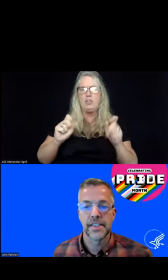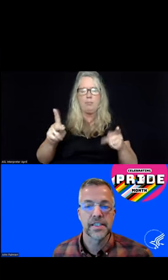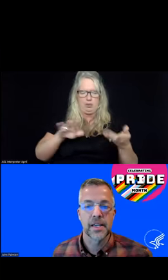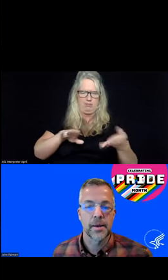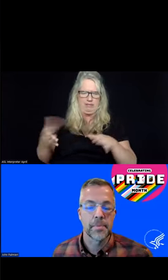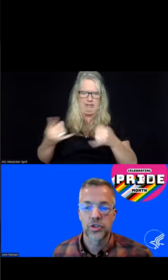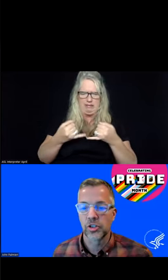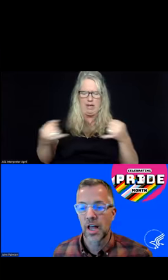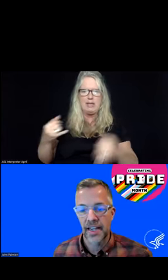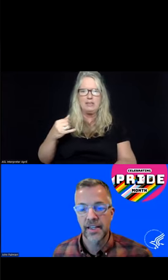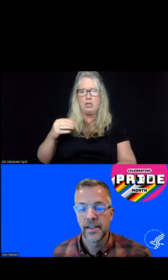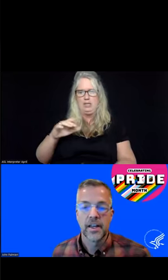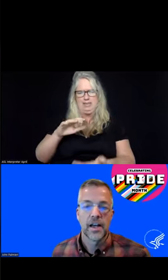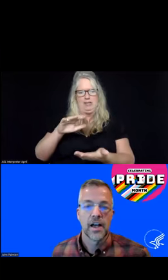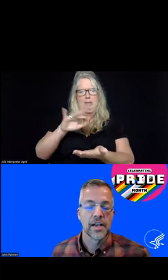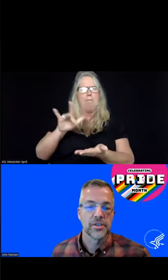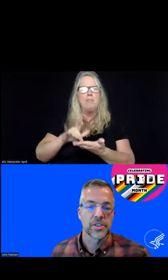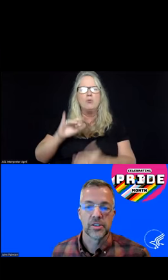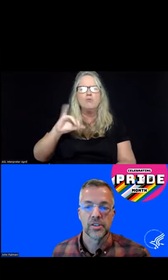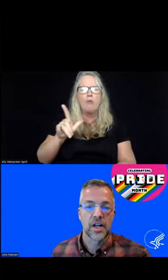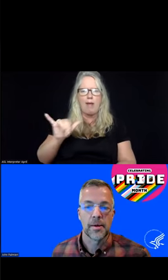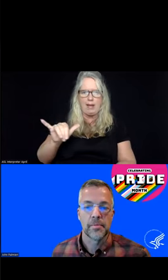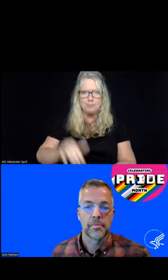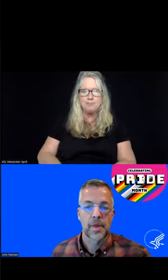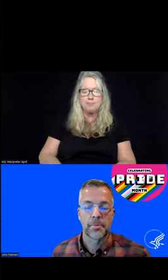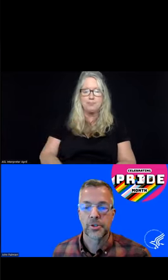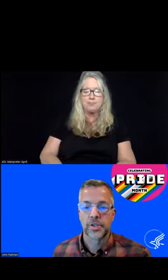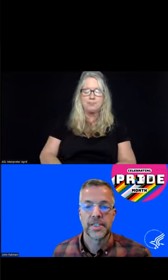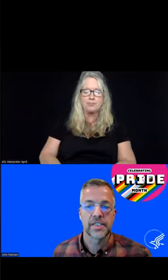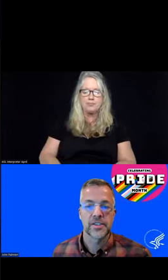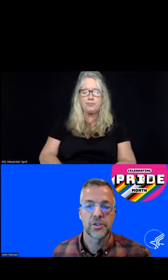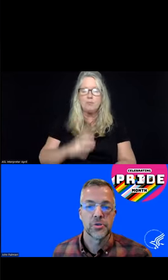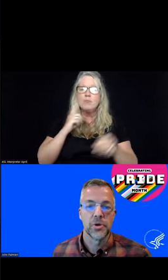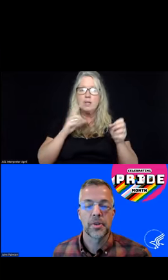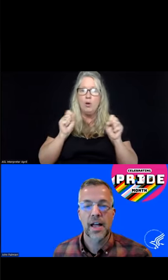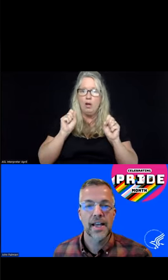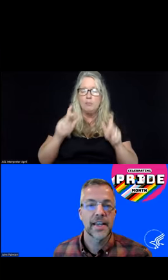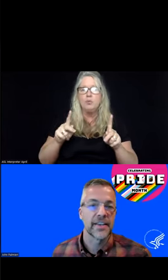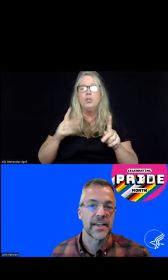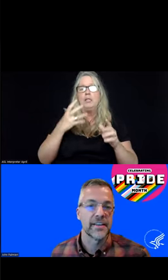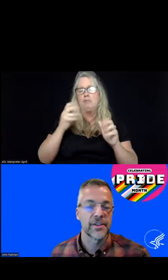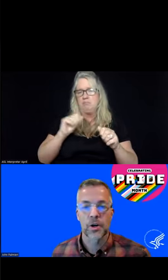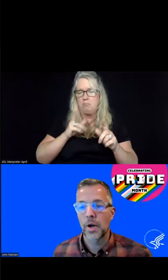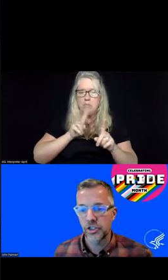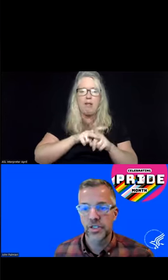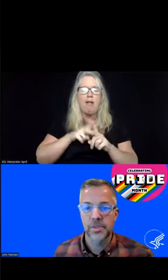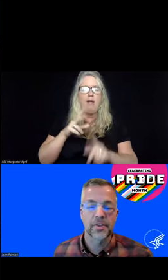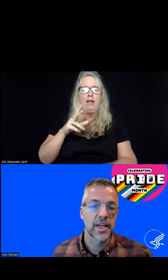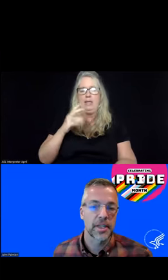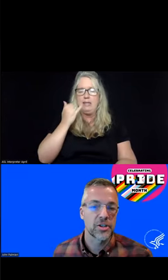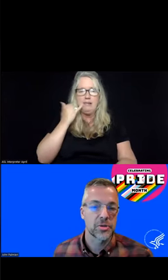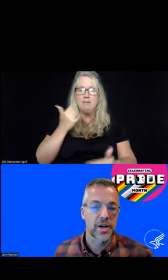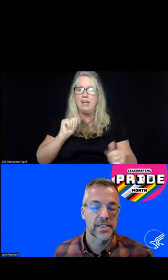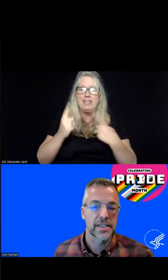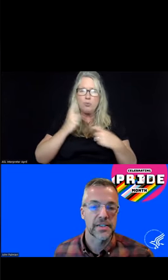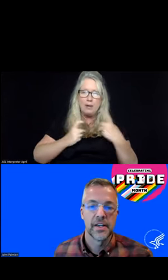is mid-July. So still opportunities to apply. And then if there are questions about the